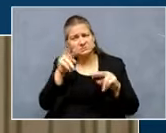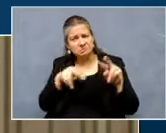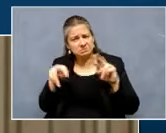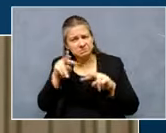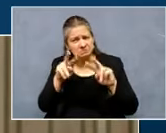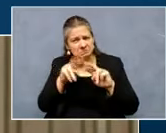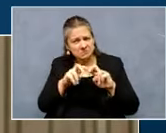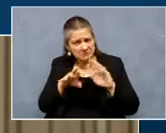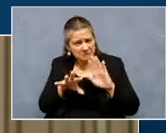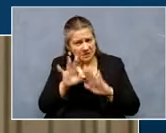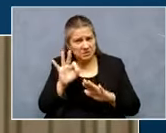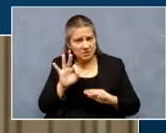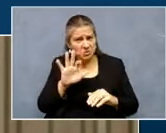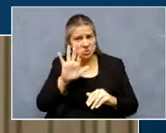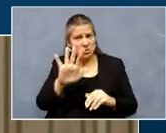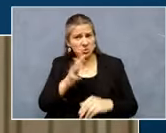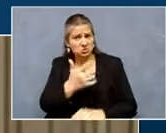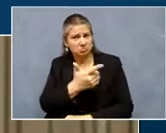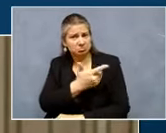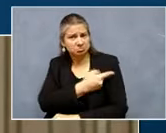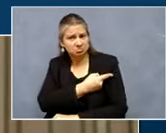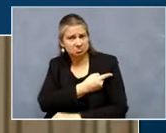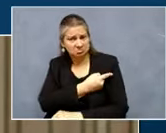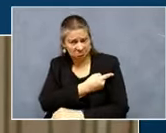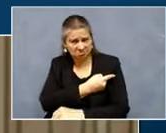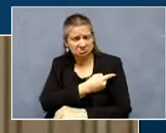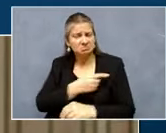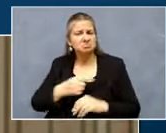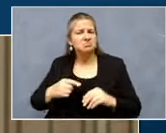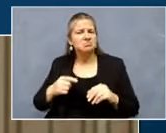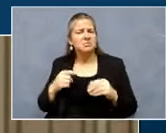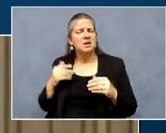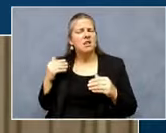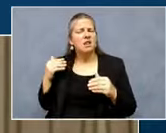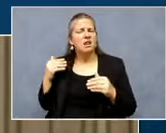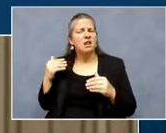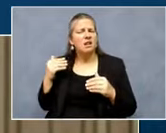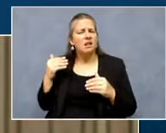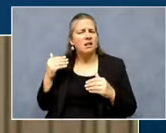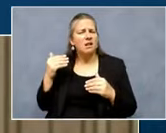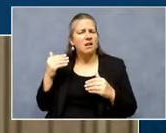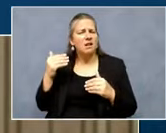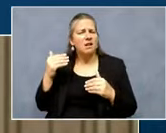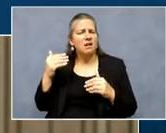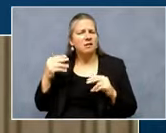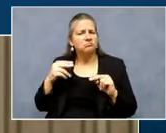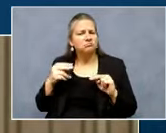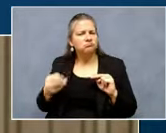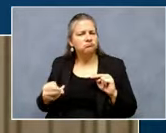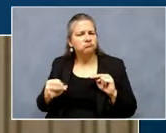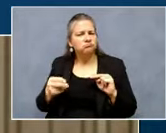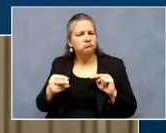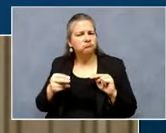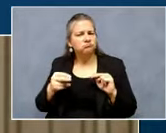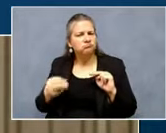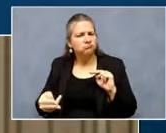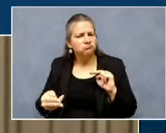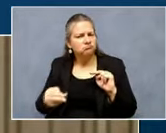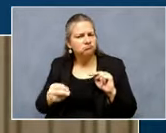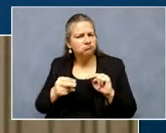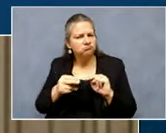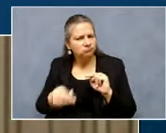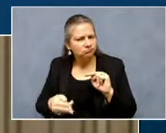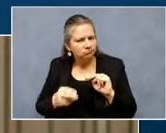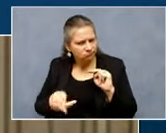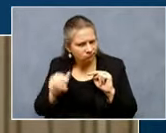is slowly decreasing. Now, if you look, for instance, at the Pfizer vaccine, you're seeing a decrease in protection from getting COVID,